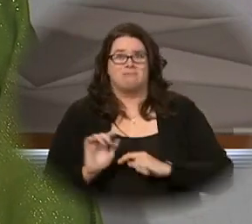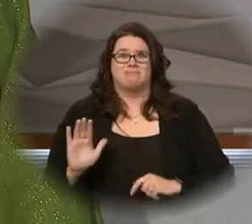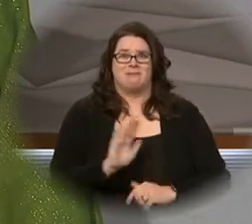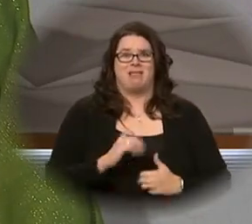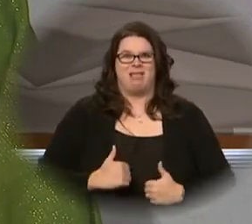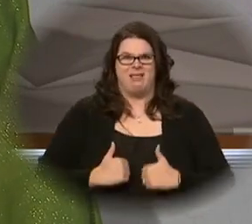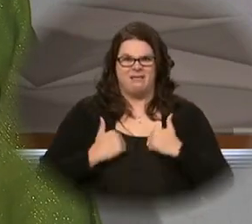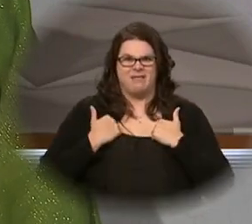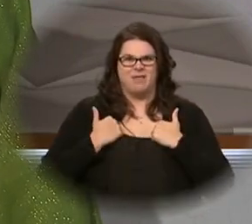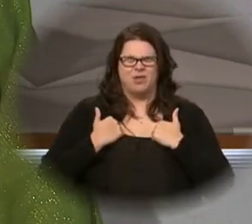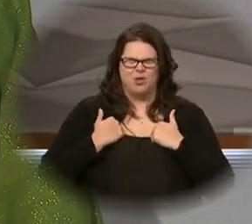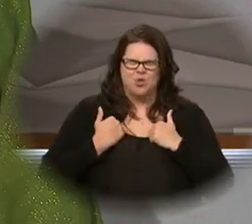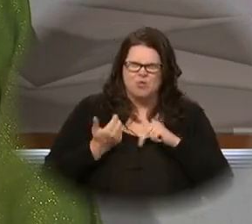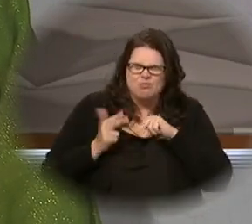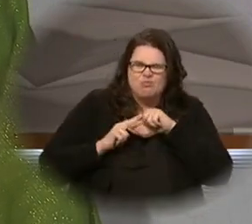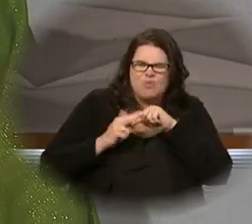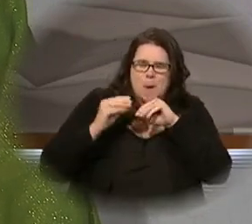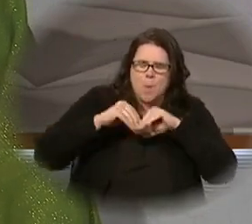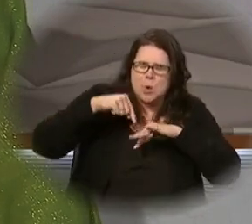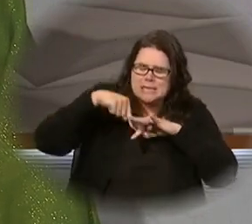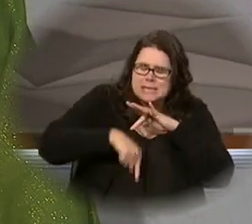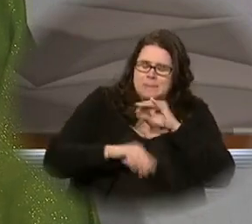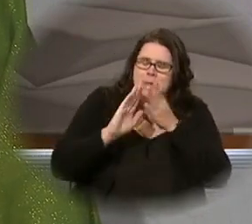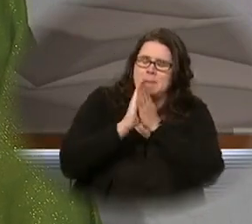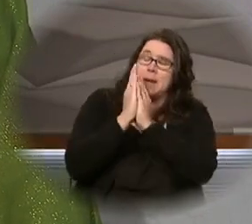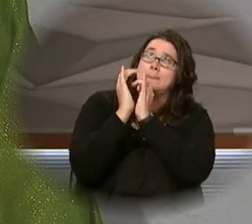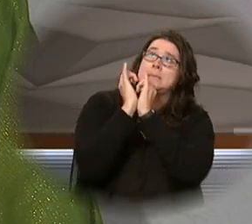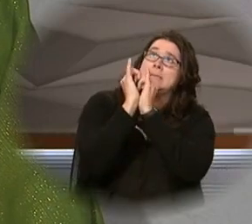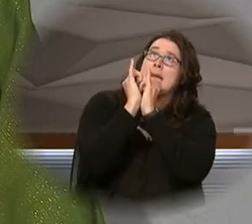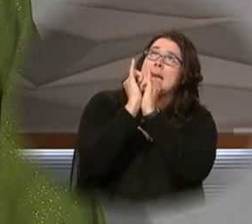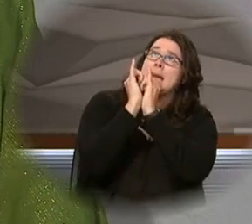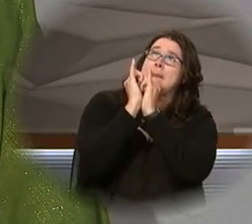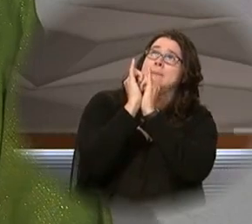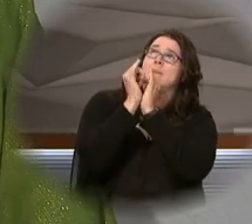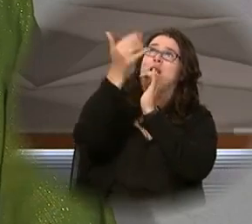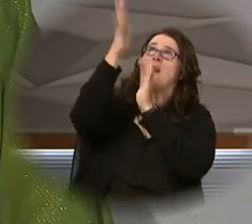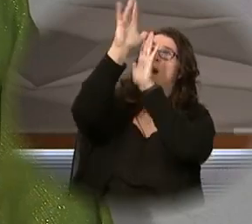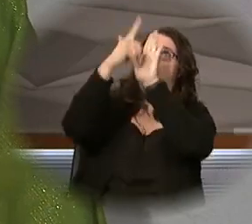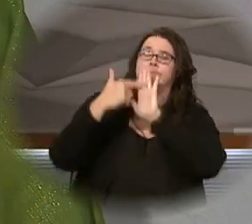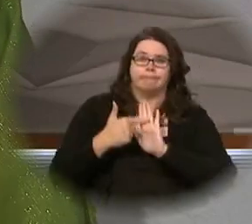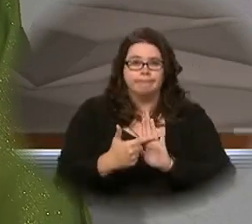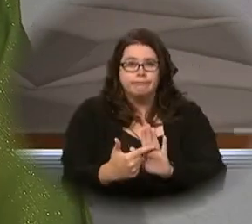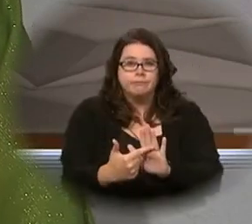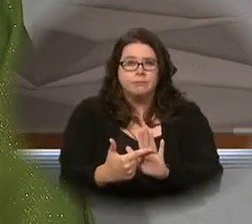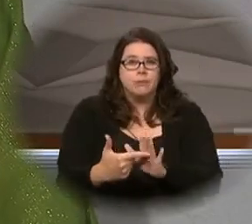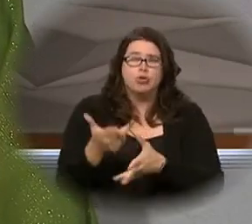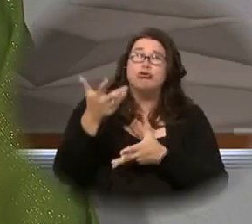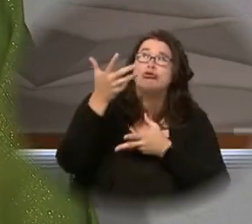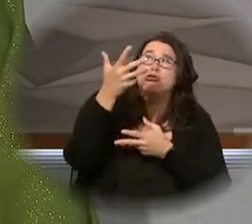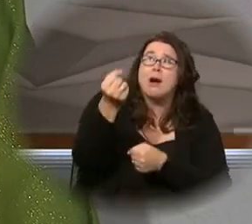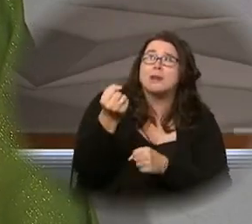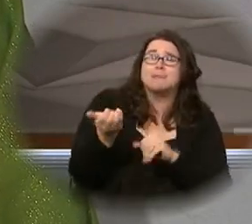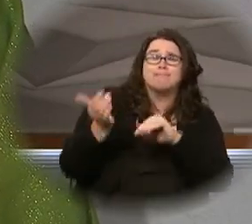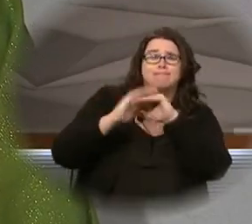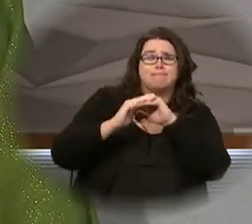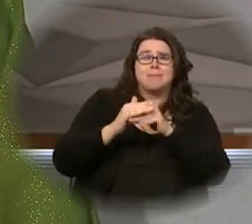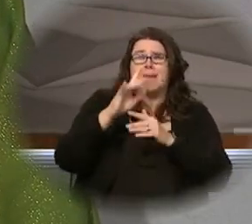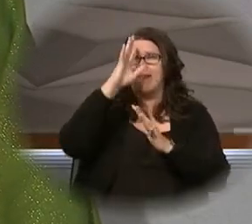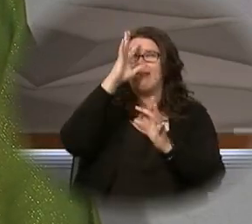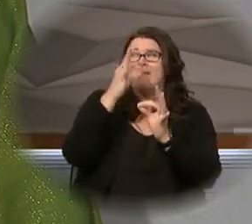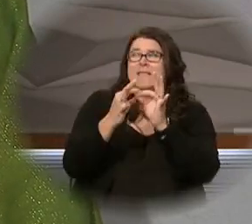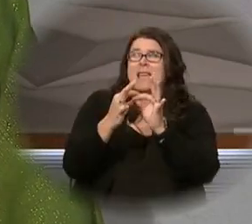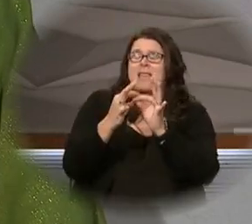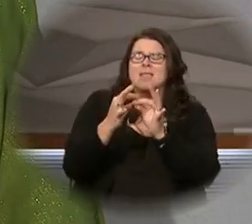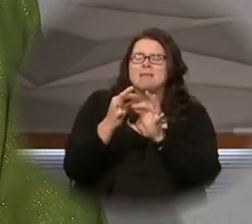grow more deeply into that image and likeness of God and to grow in that trust and that faith of his presence